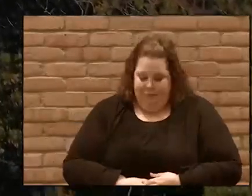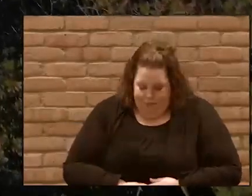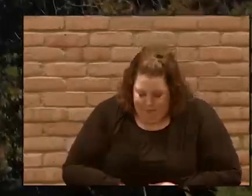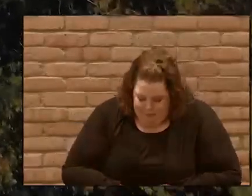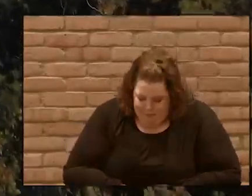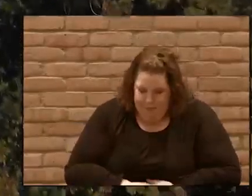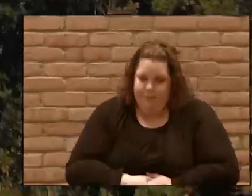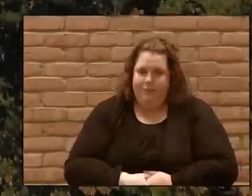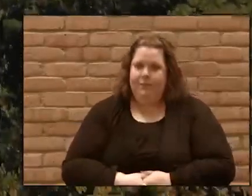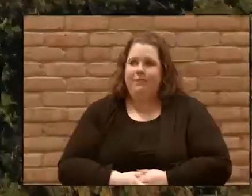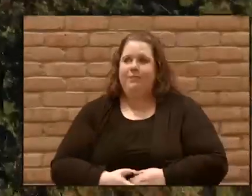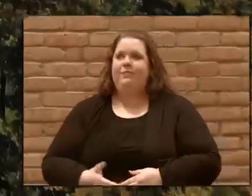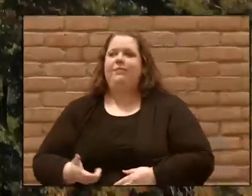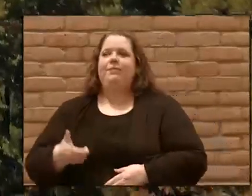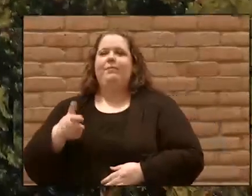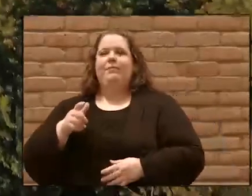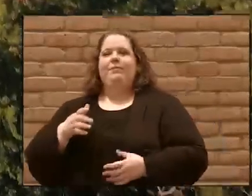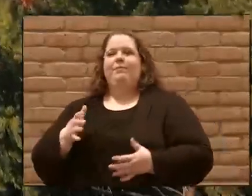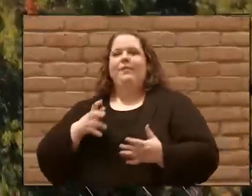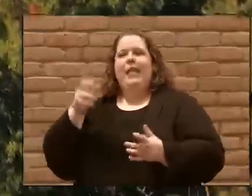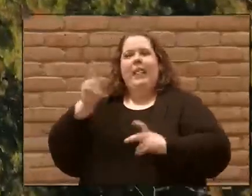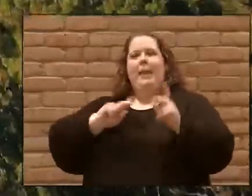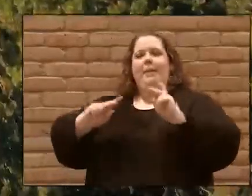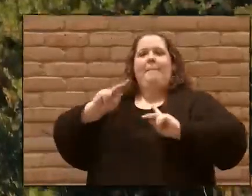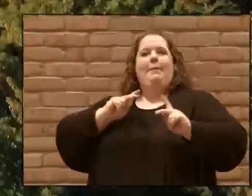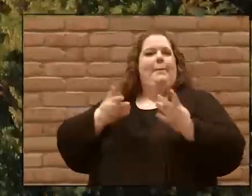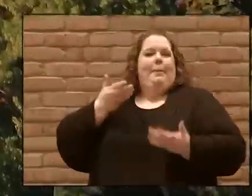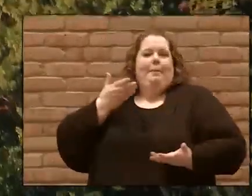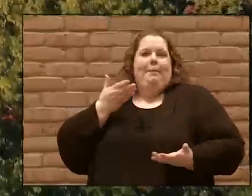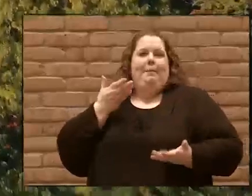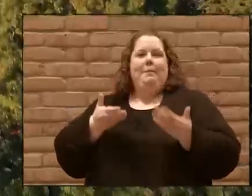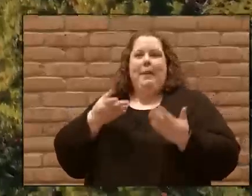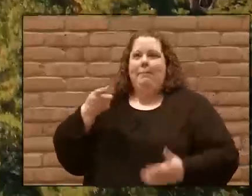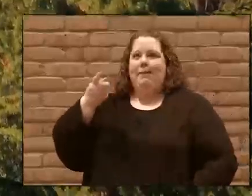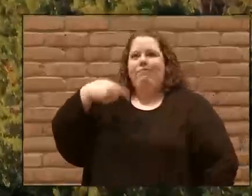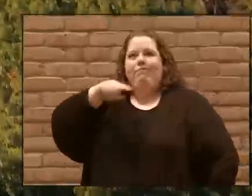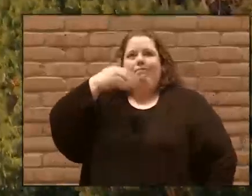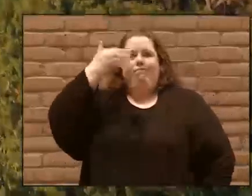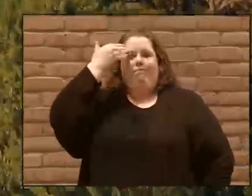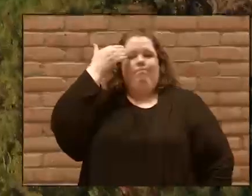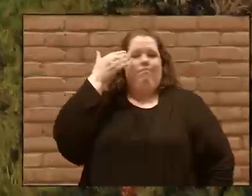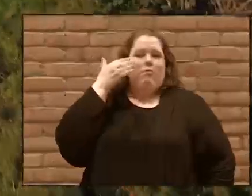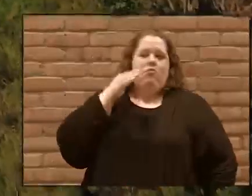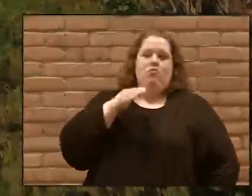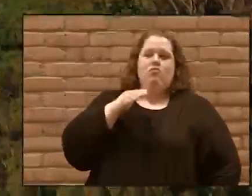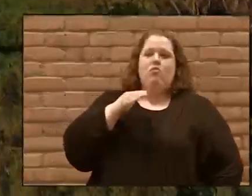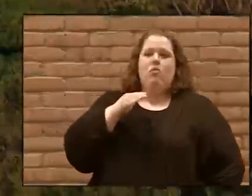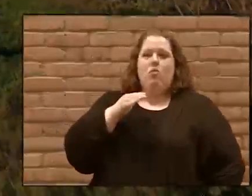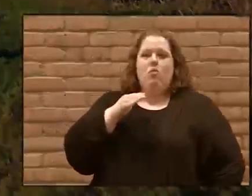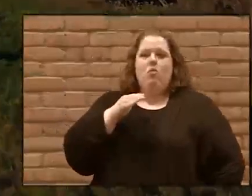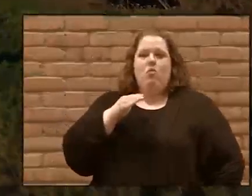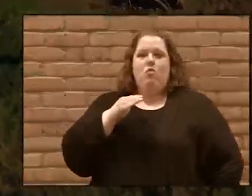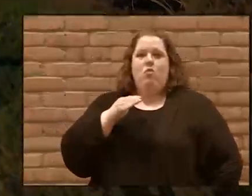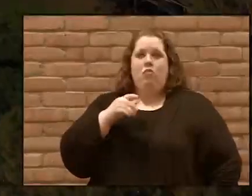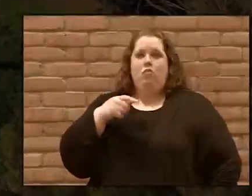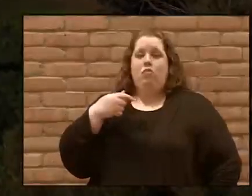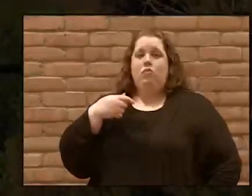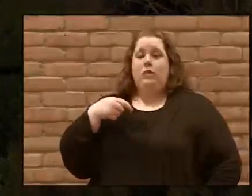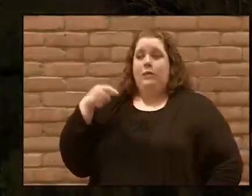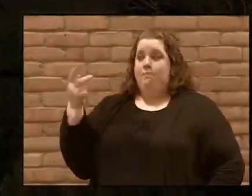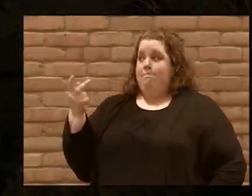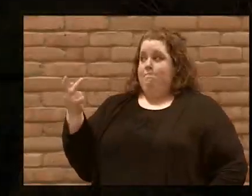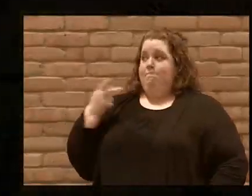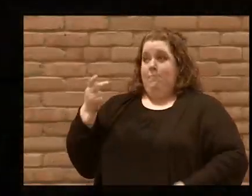a lot a of people probably are not aware that it is a second marriage for